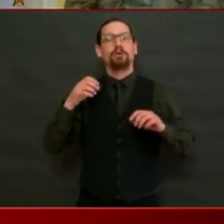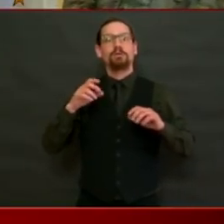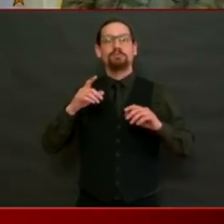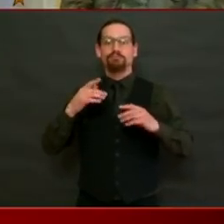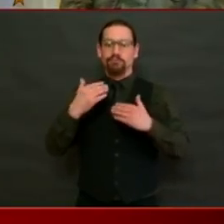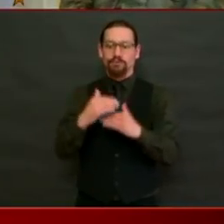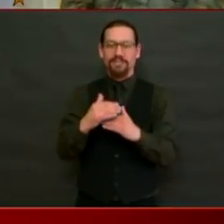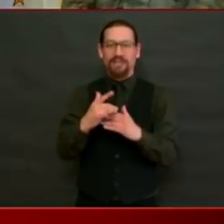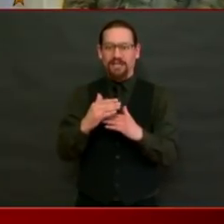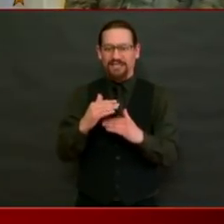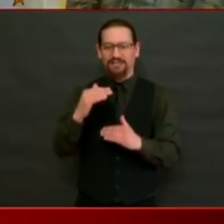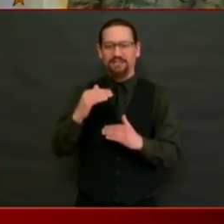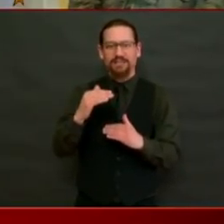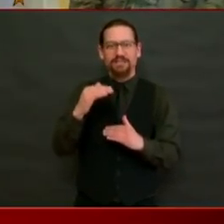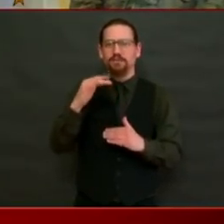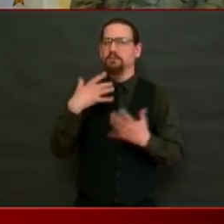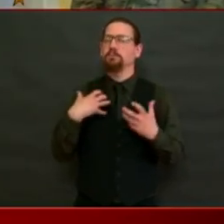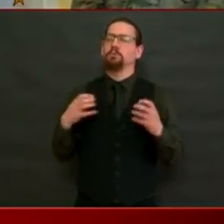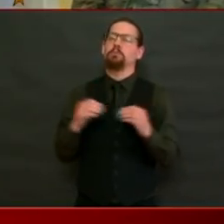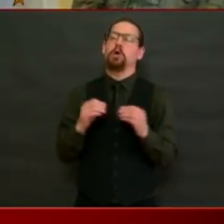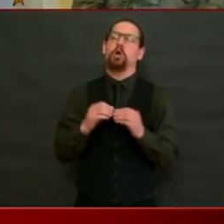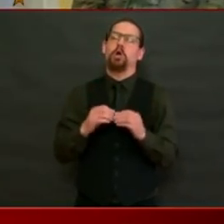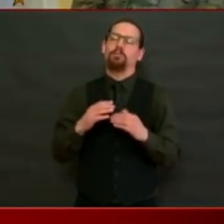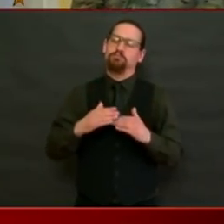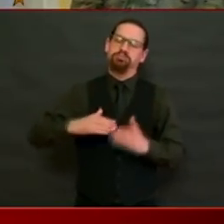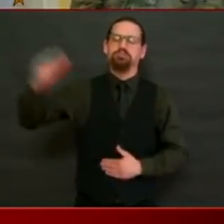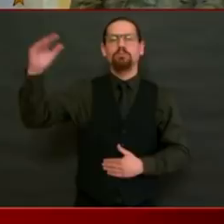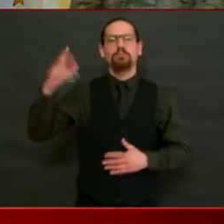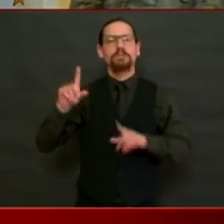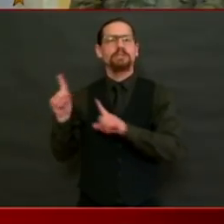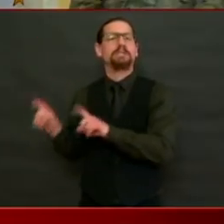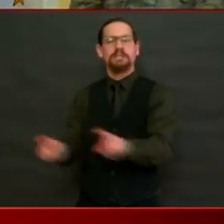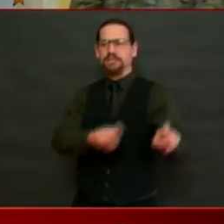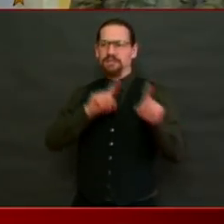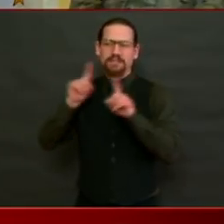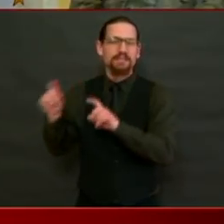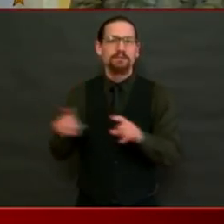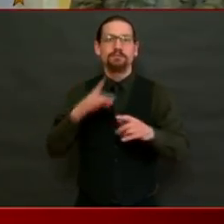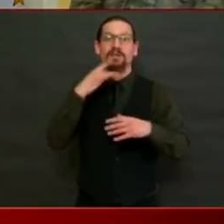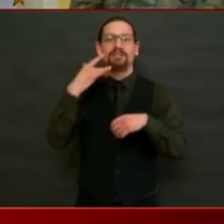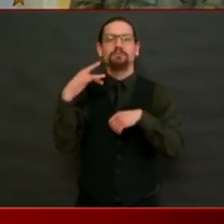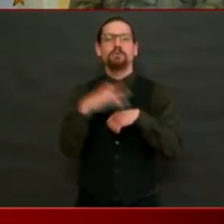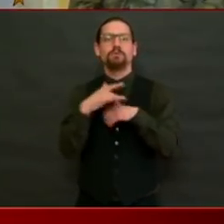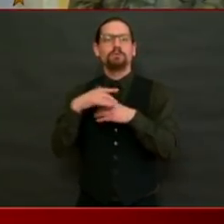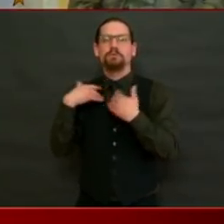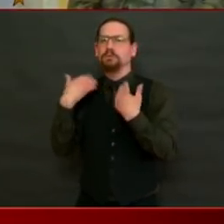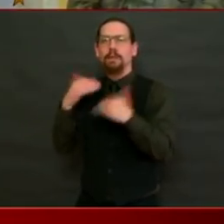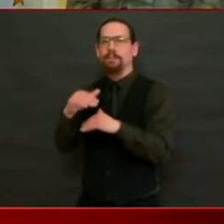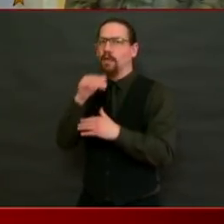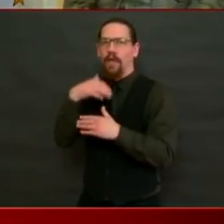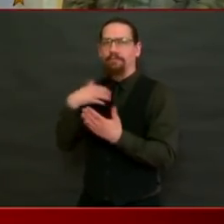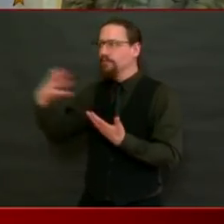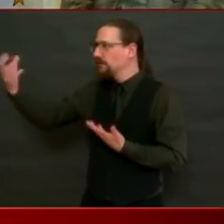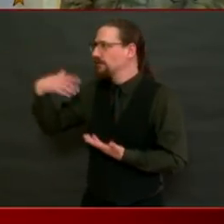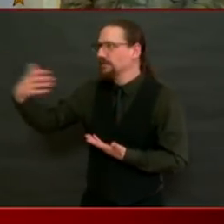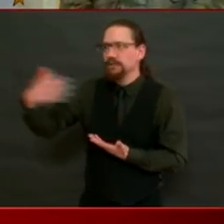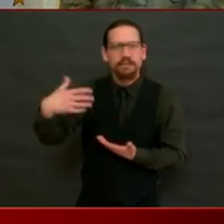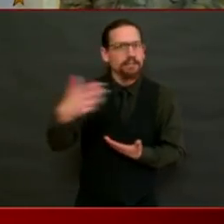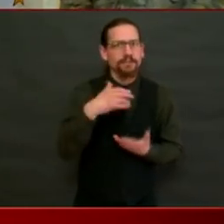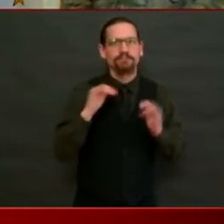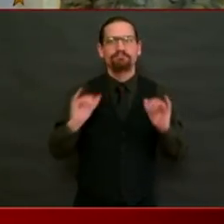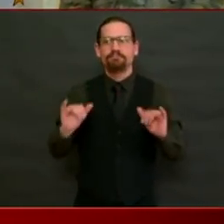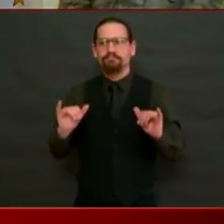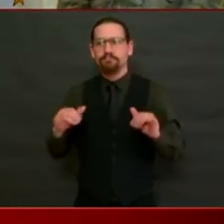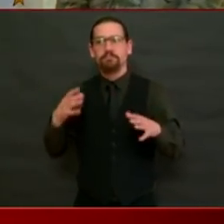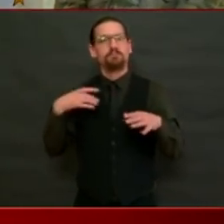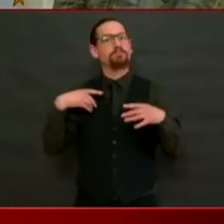live in that world. We live in a resource-constrained world where every day is a fight with every other state